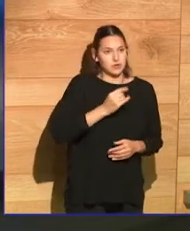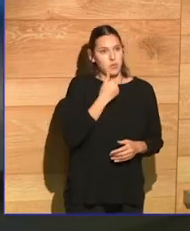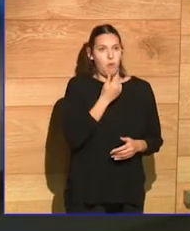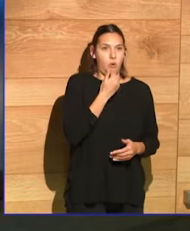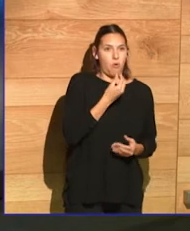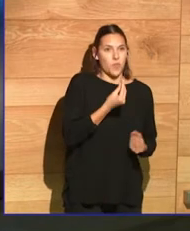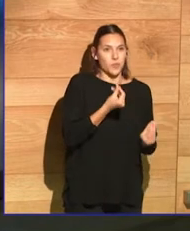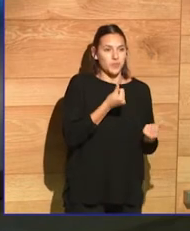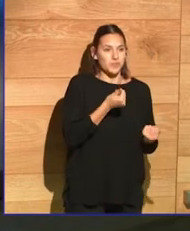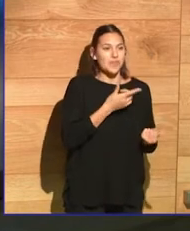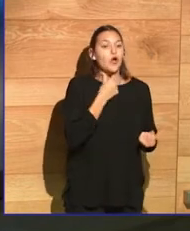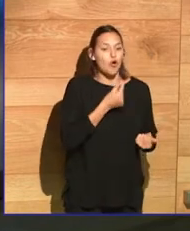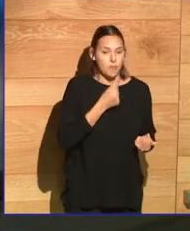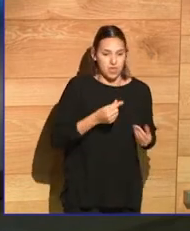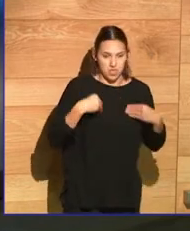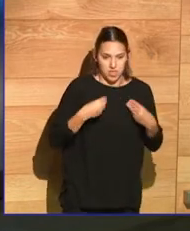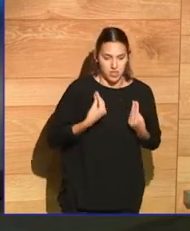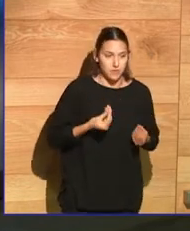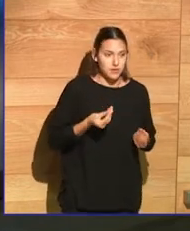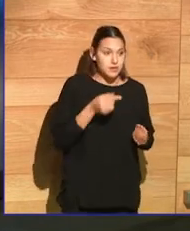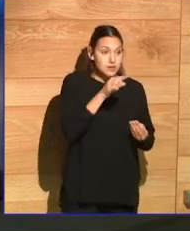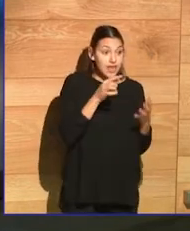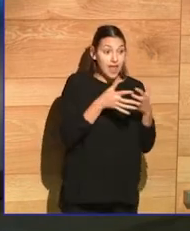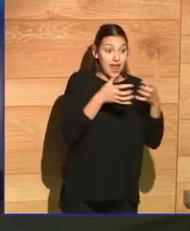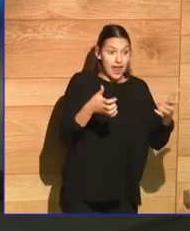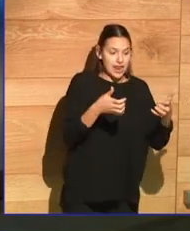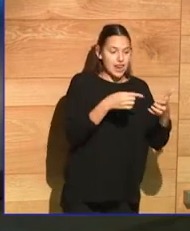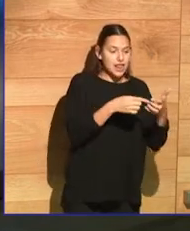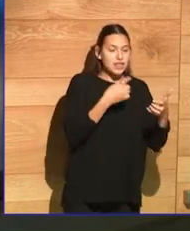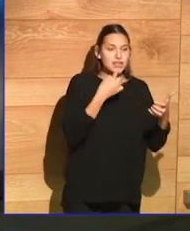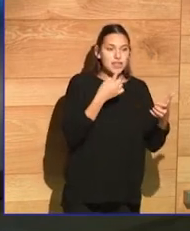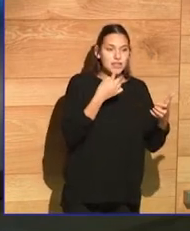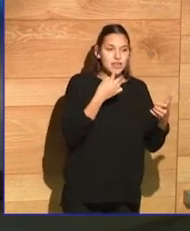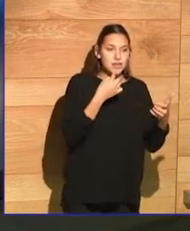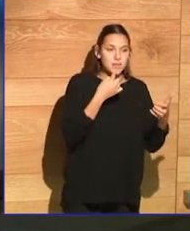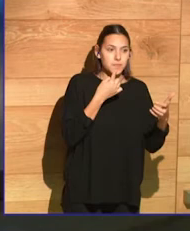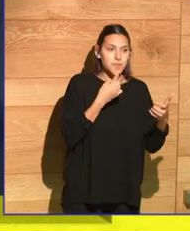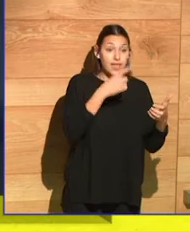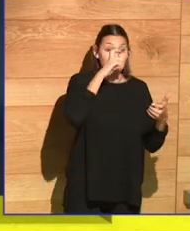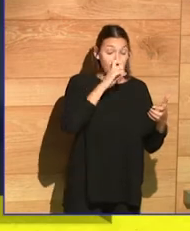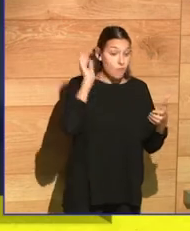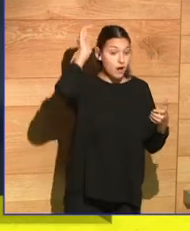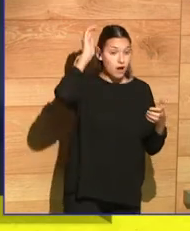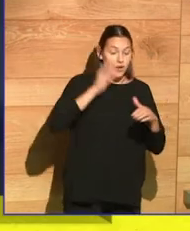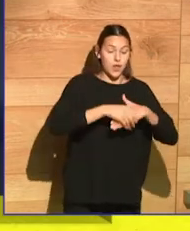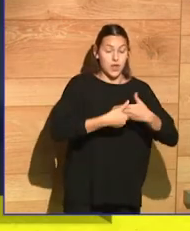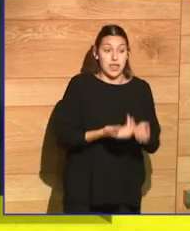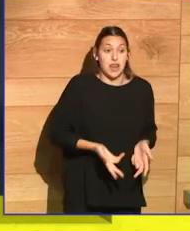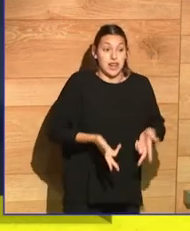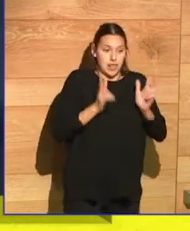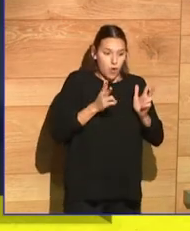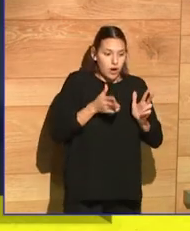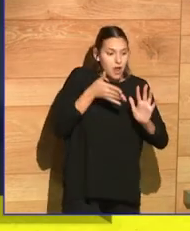In Adjustment Day at the beginning you have a quote by John Adams that is very revealing that it says that